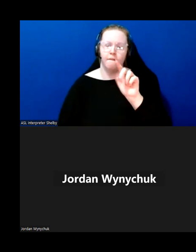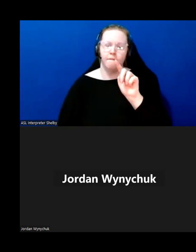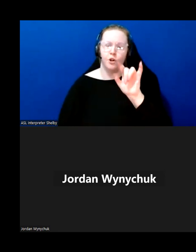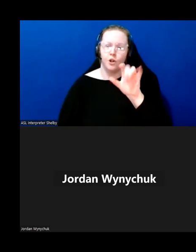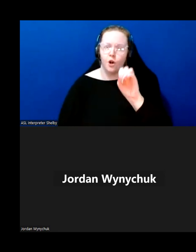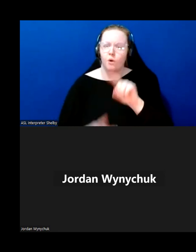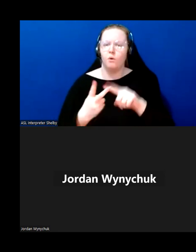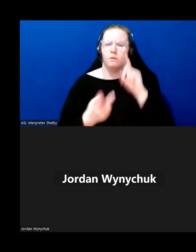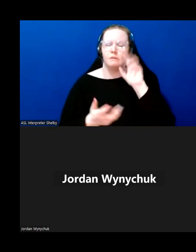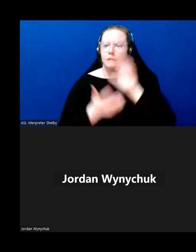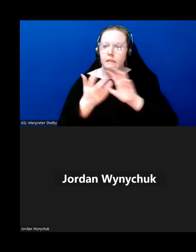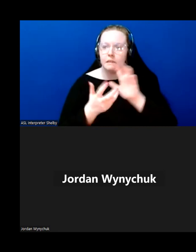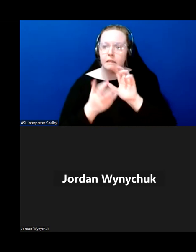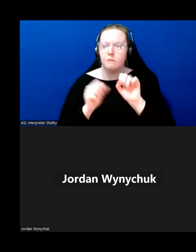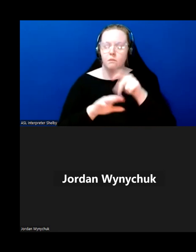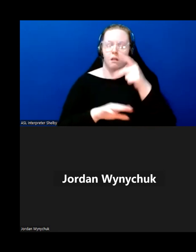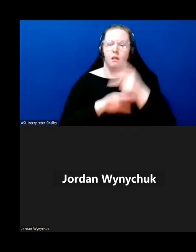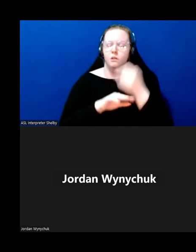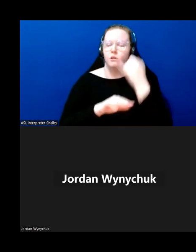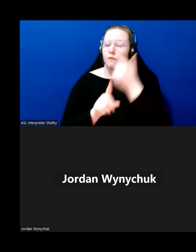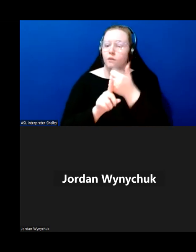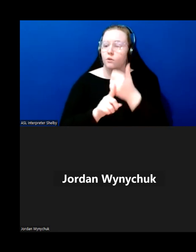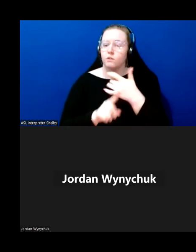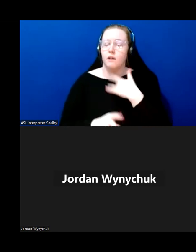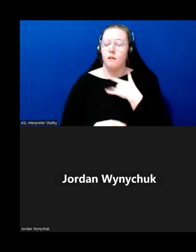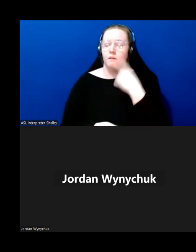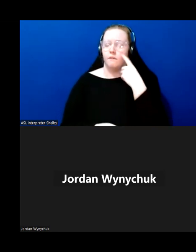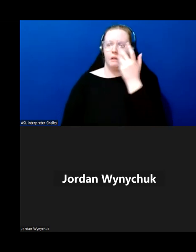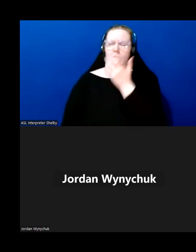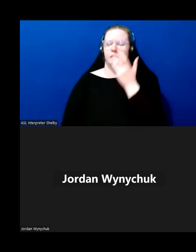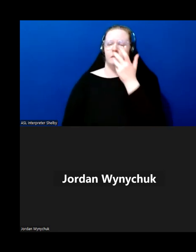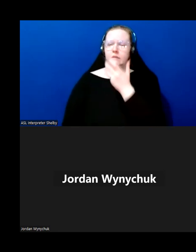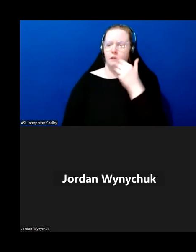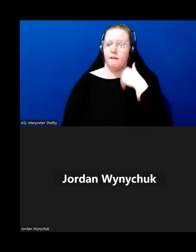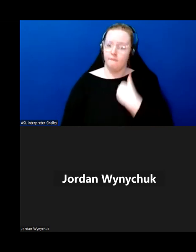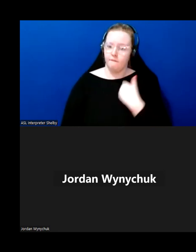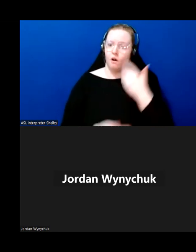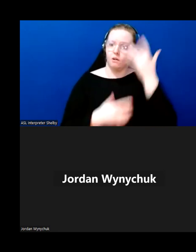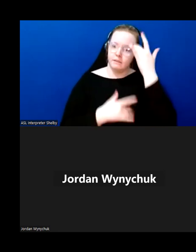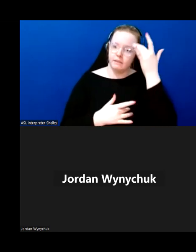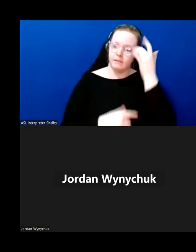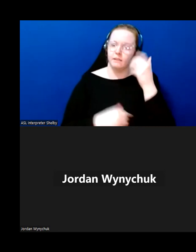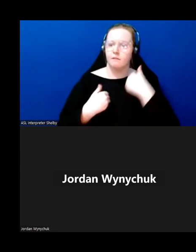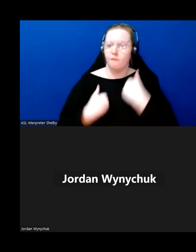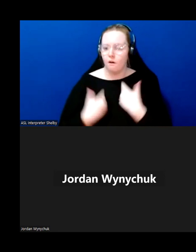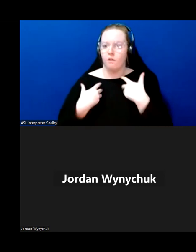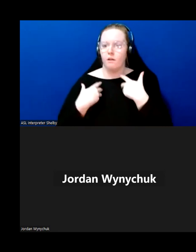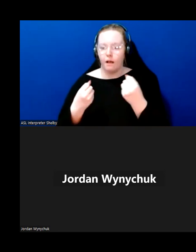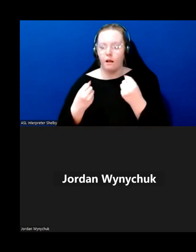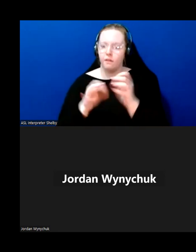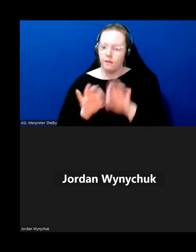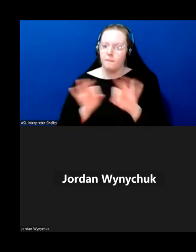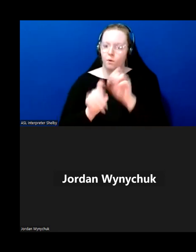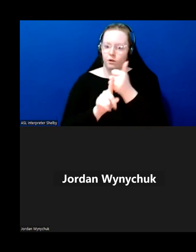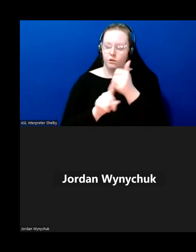so if you do have any kind of dizziness uh important uh due to your health conditions uh sit down or stay seated until your head